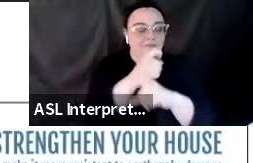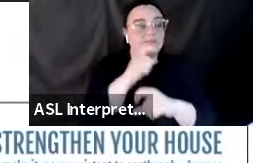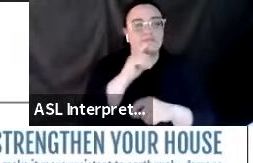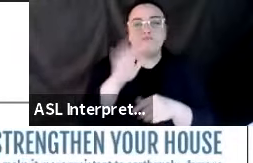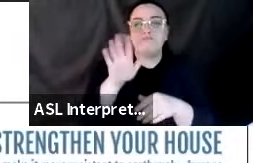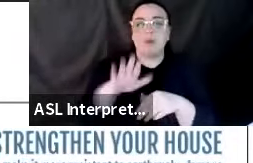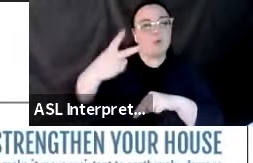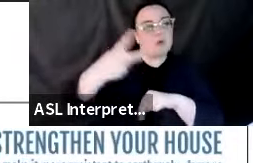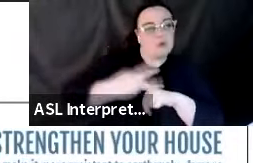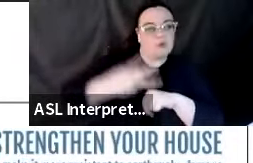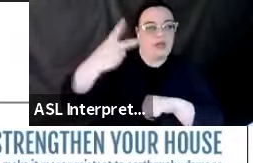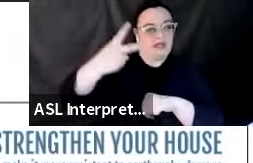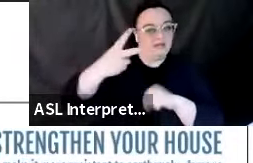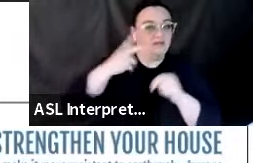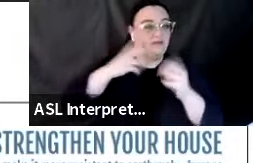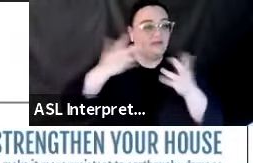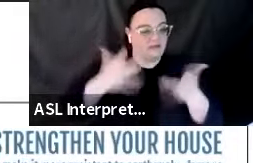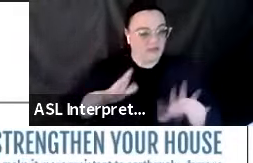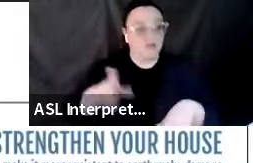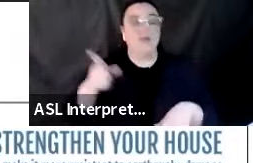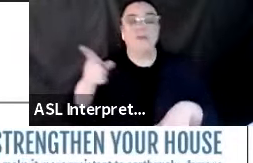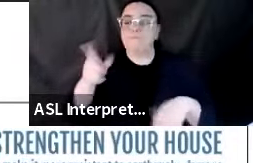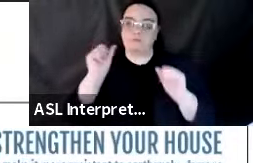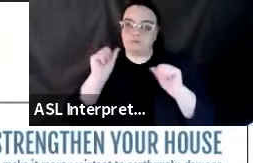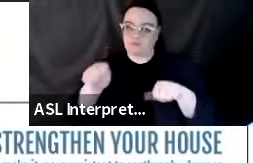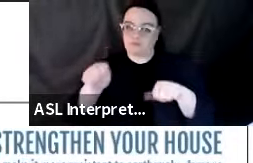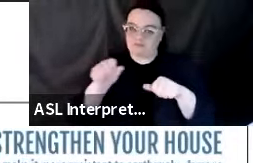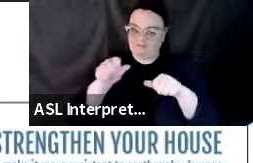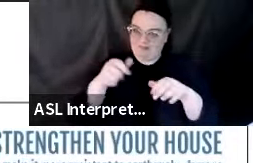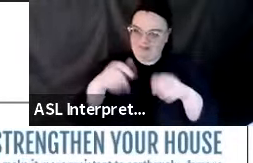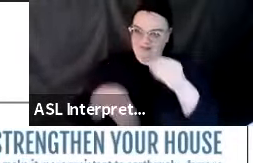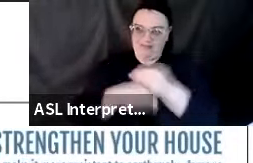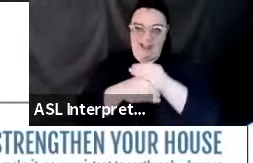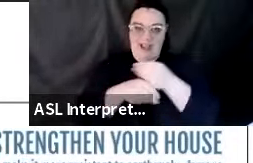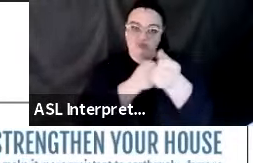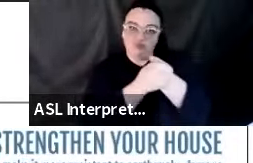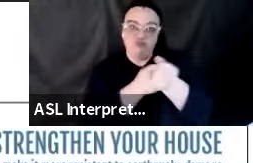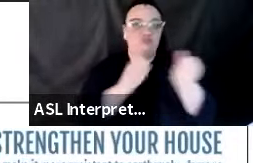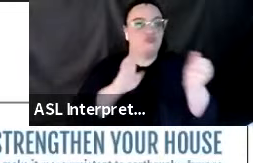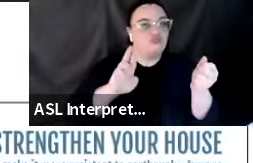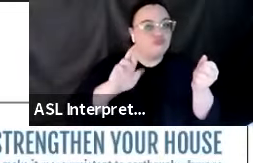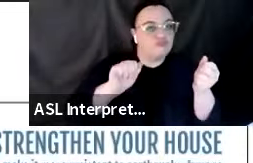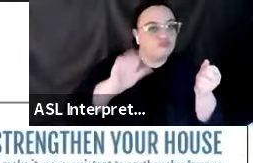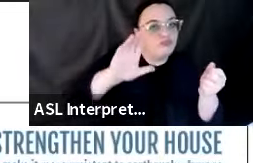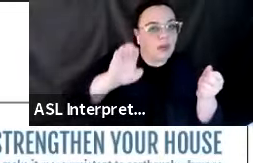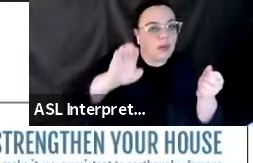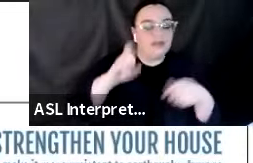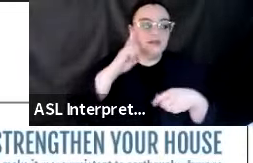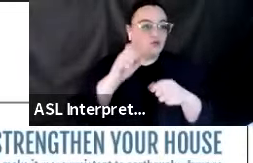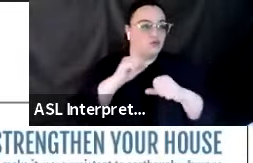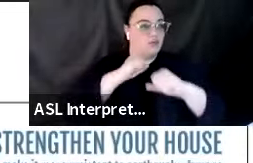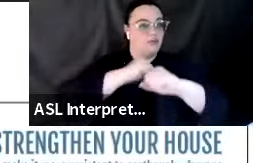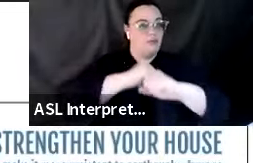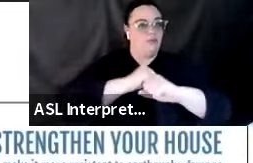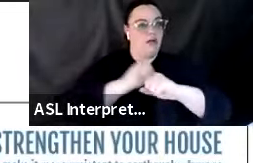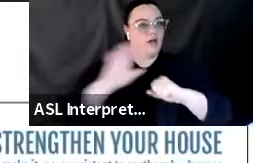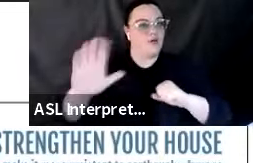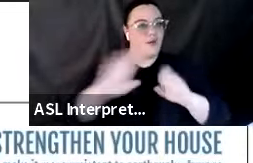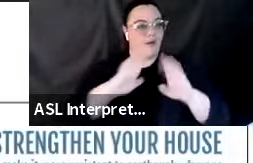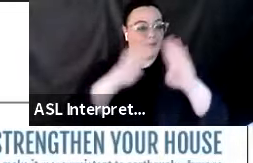our Earthquake Brace in Full Program, offer grants of up to $3,000 for qualifying homeowners statewide.